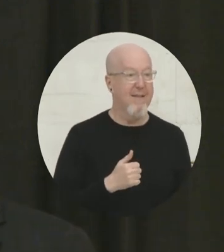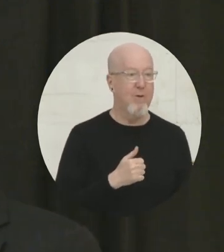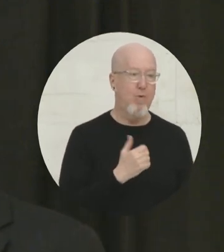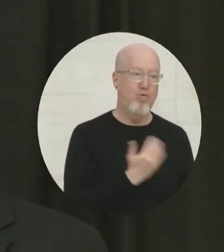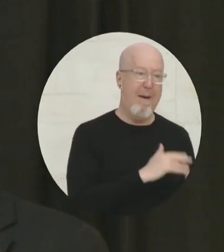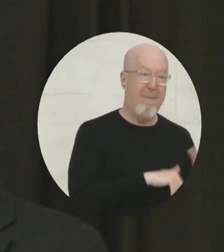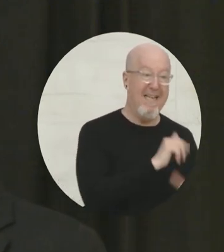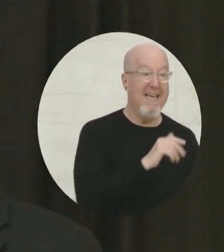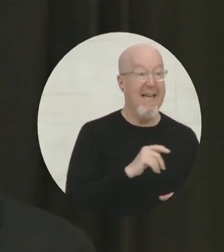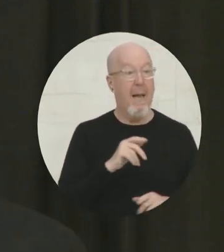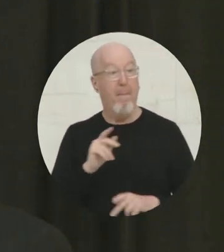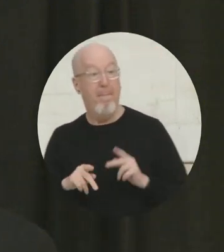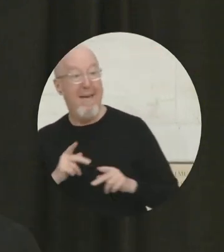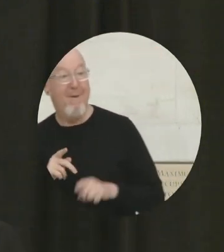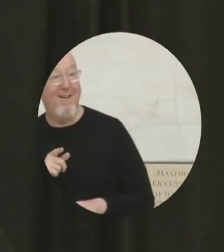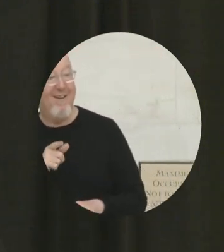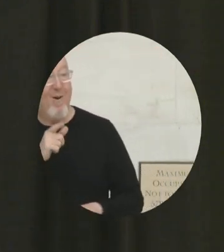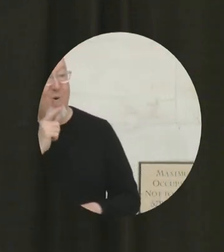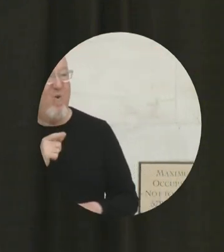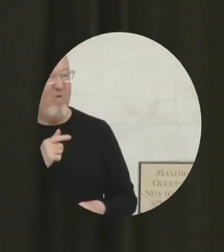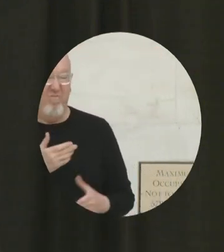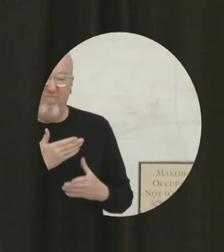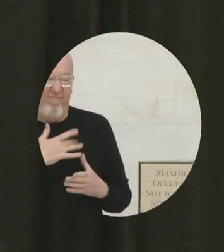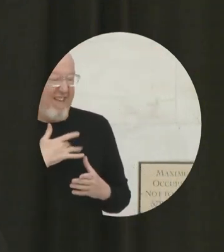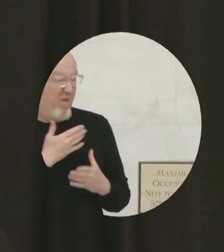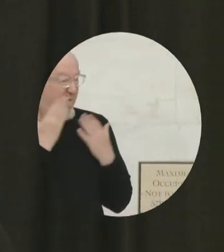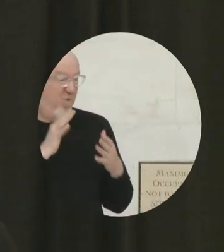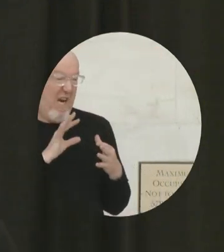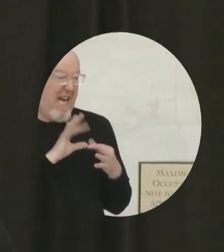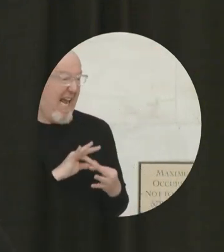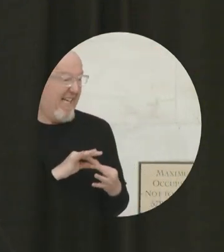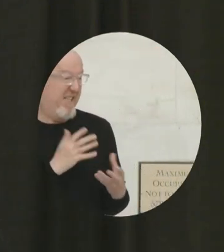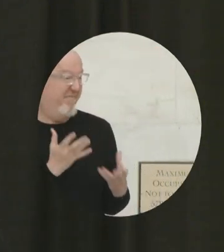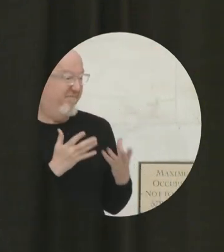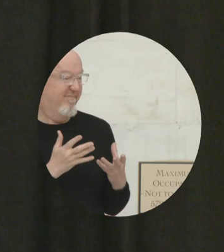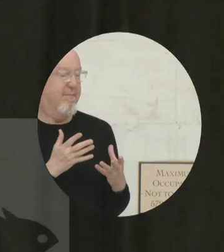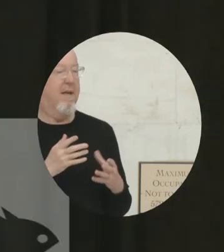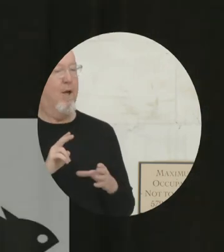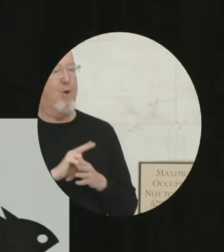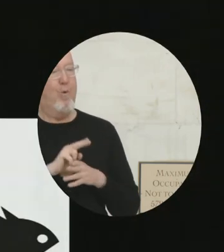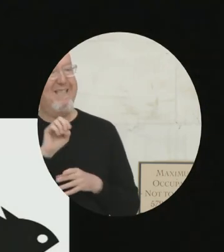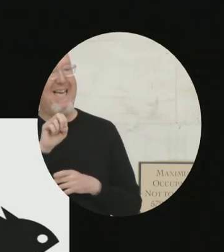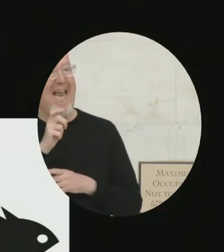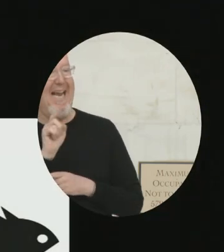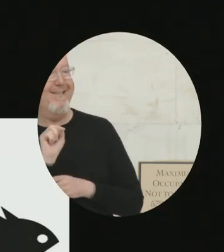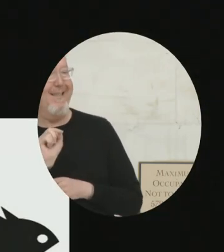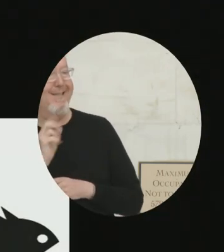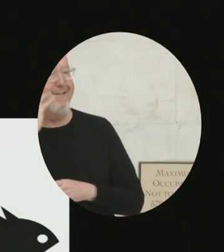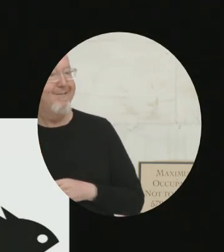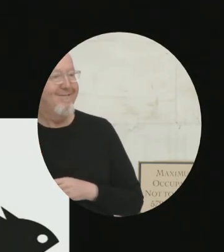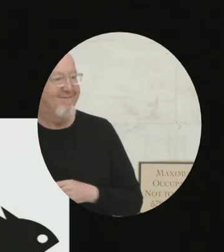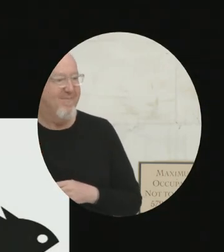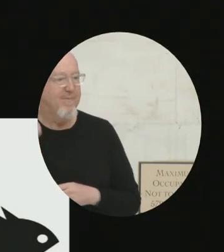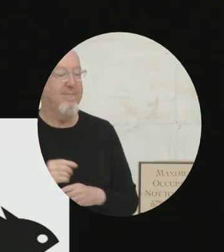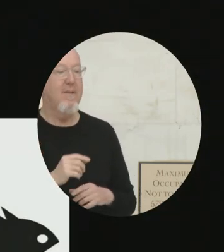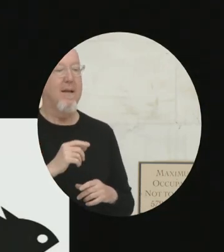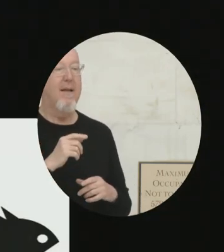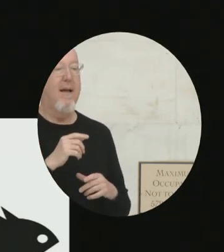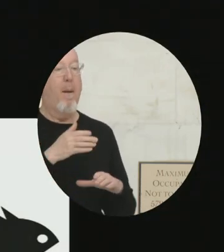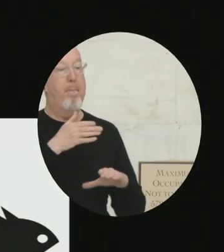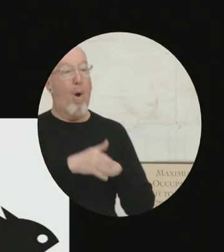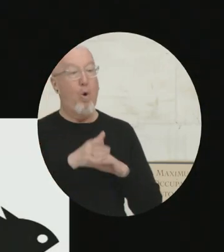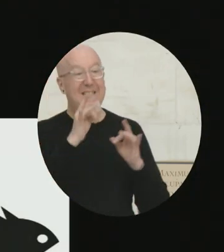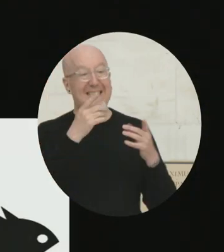individuals often use exit instead. We also know many of the challenges that we face post-disaster are what we call